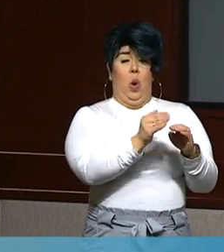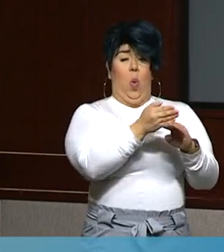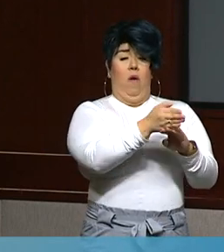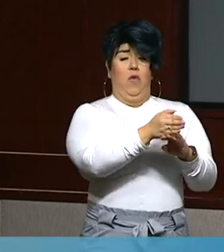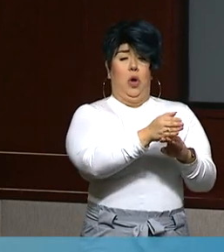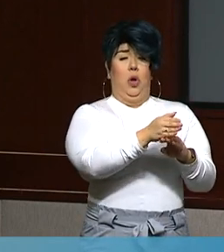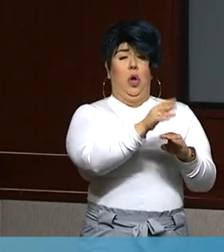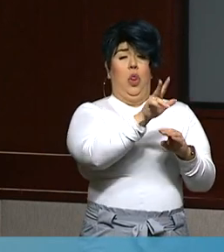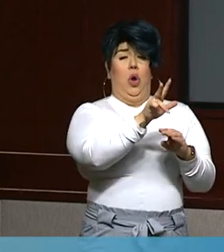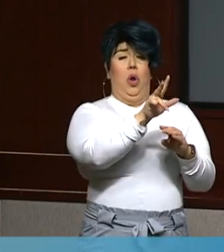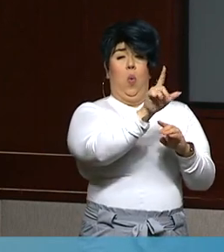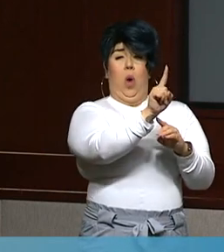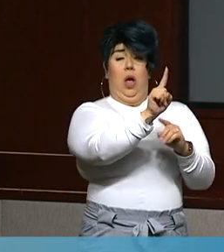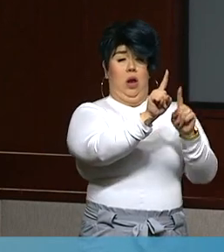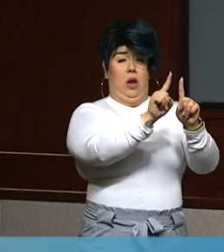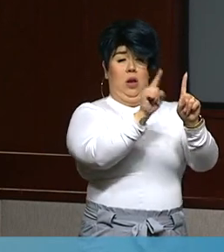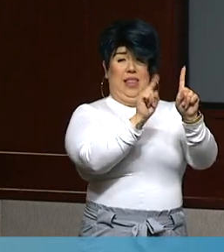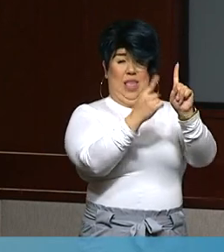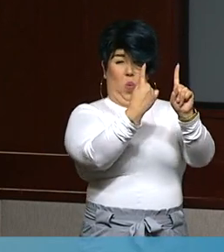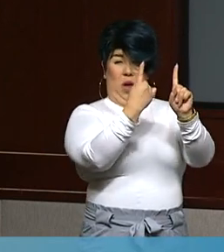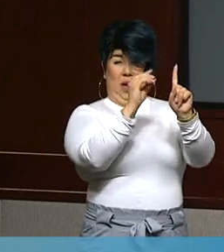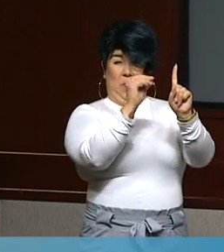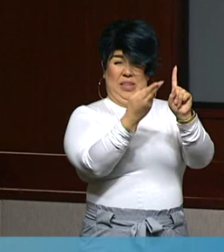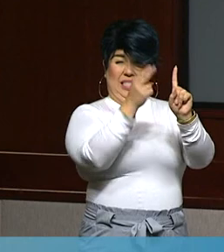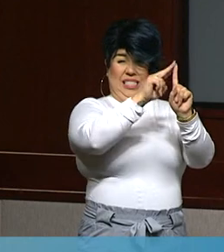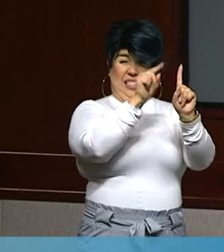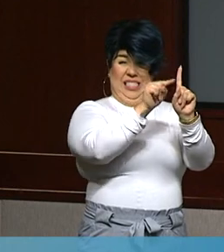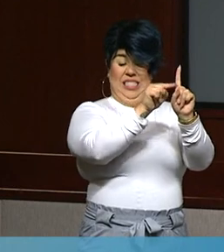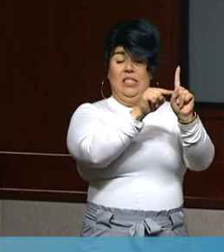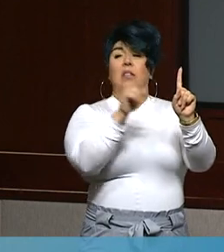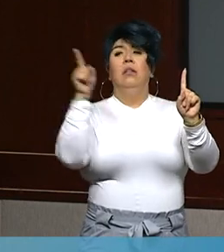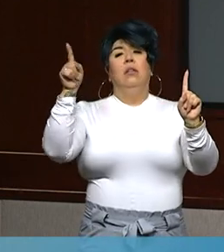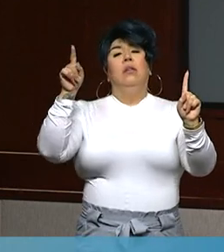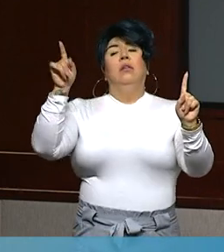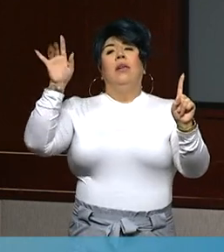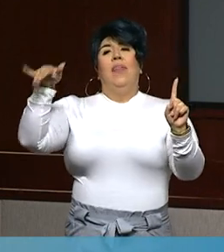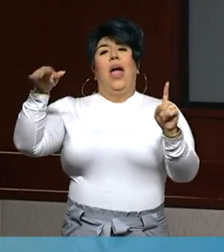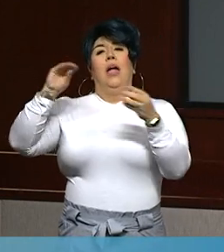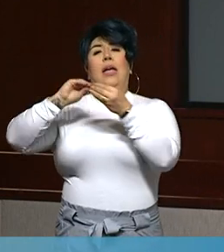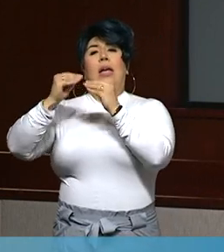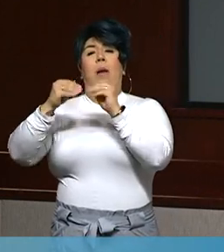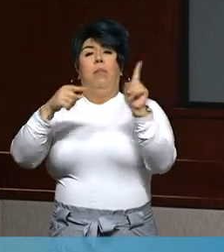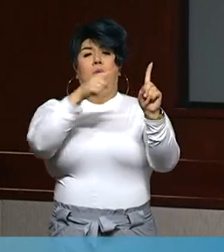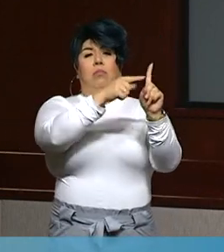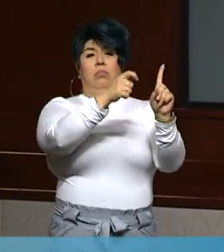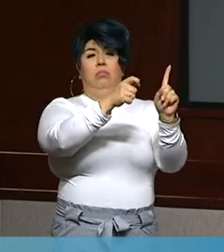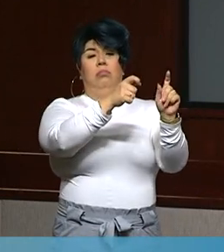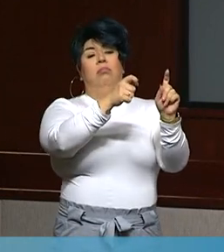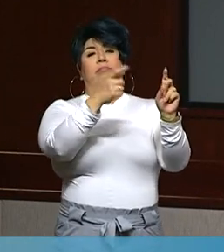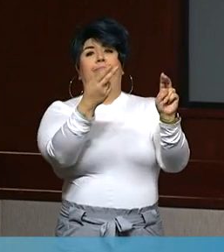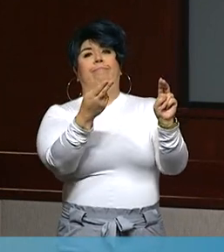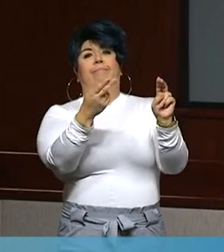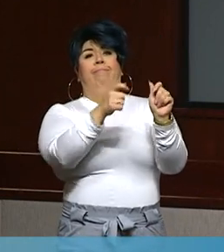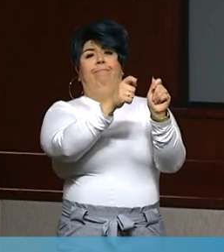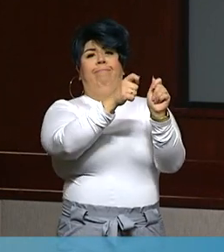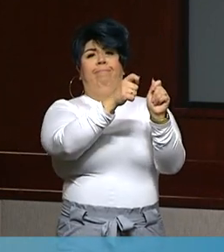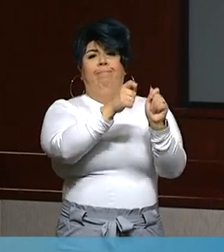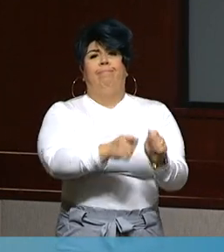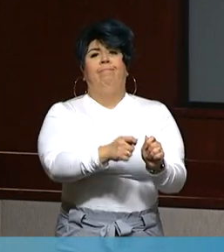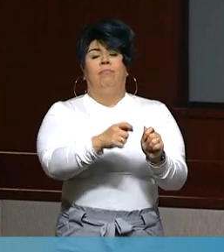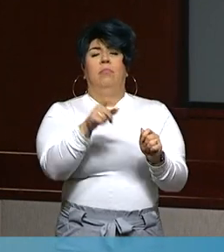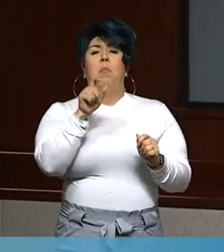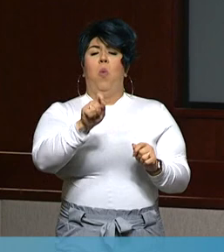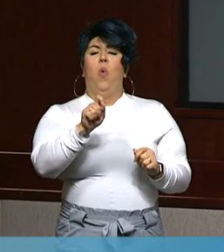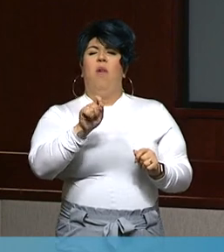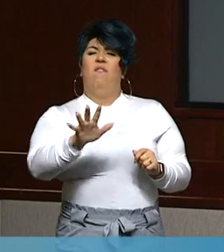patient occupancy within your ICU, the available ICU capacity is adjusted downward by half of a